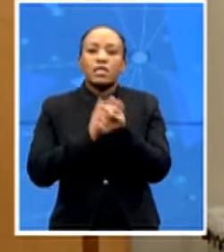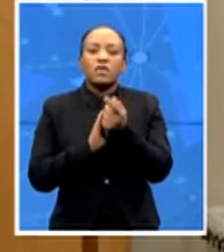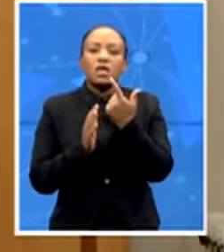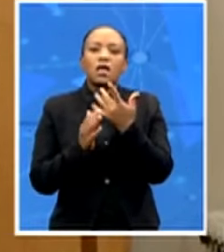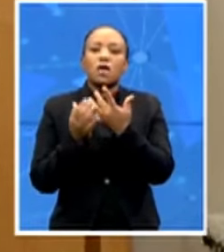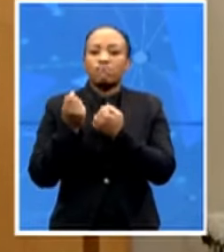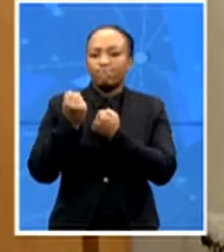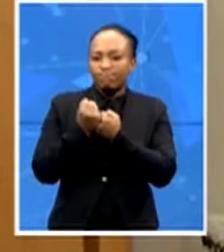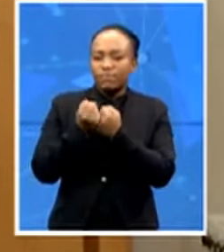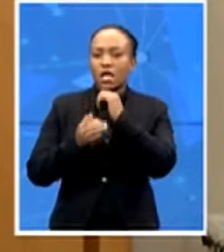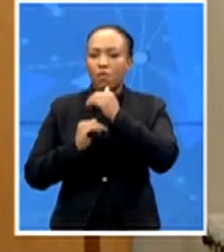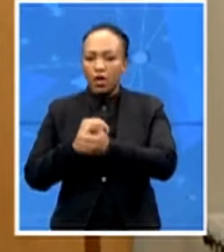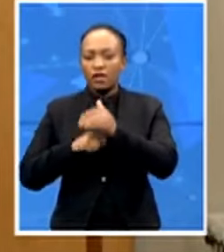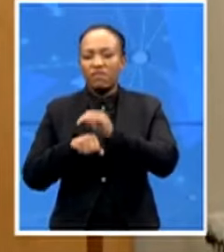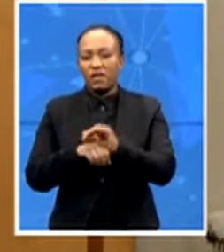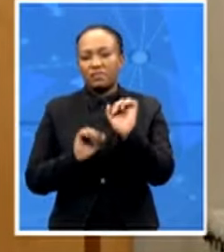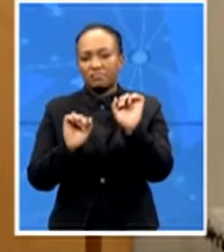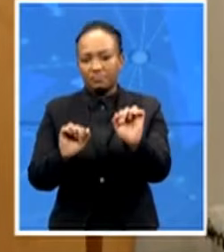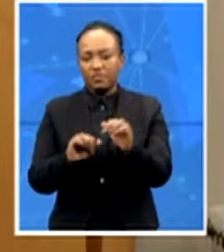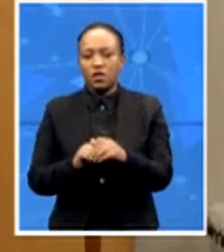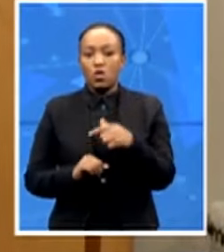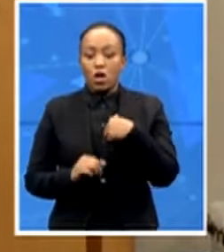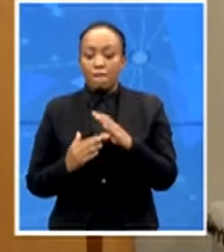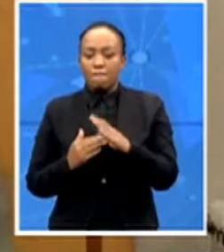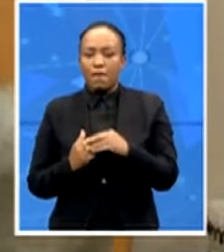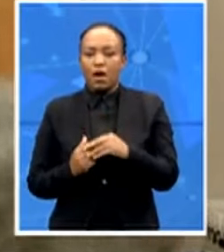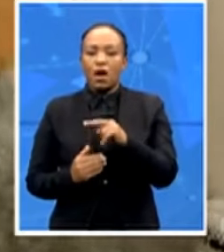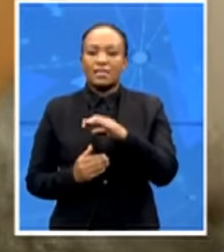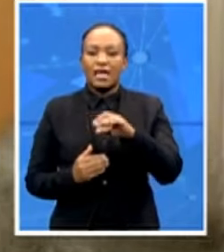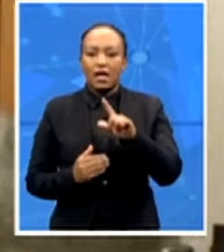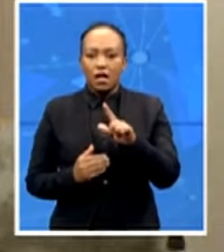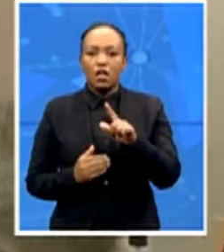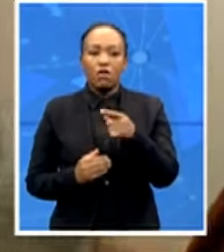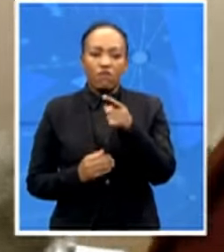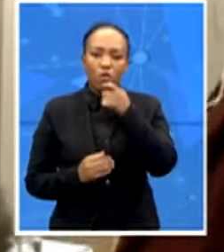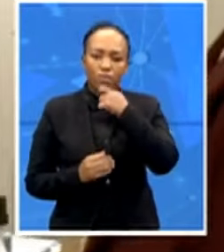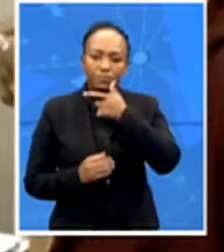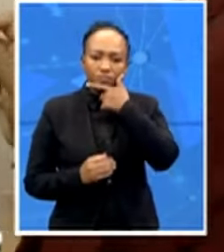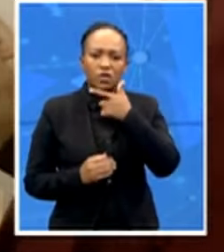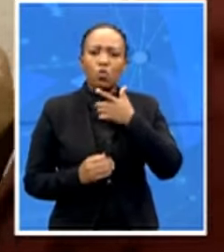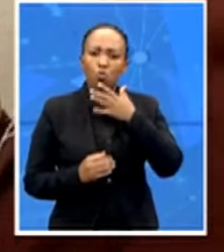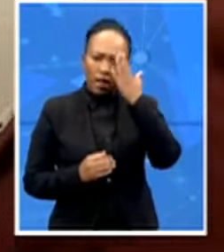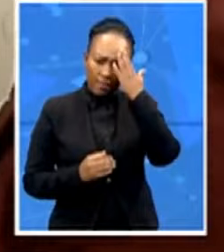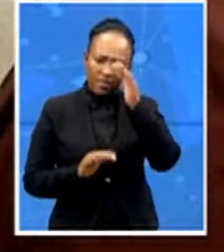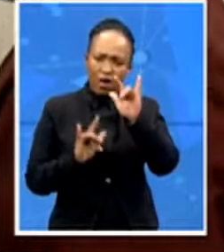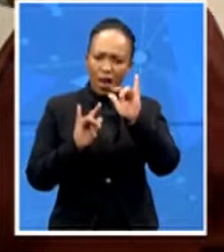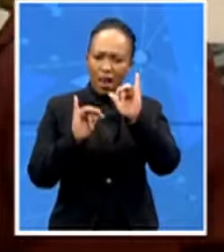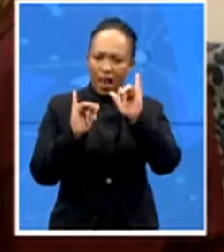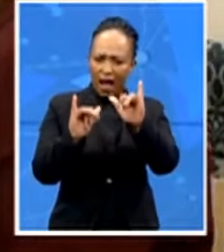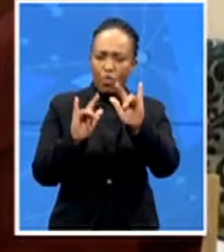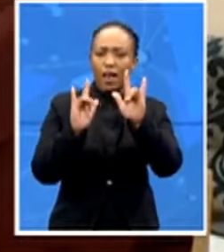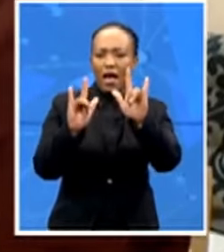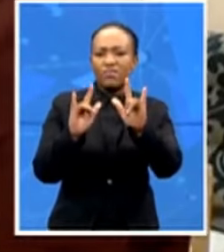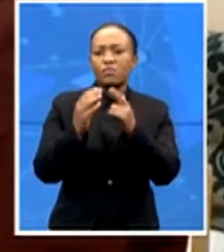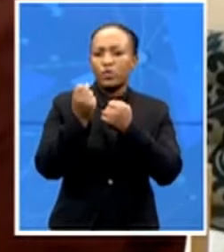RCL we're letting our queer students know how much we love them and how much we support them. Is this initiative something that you would like to see happening beyond